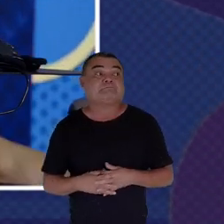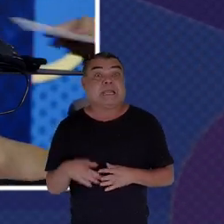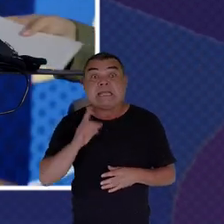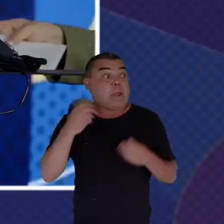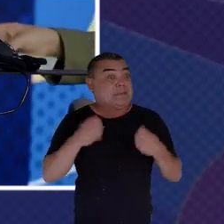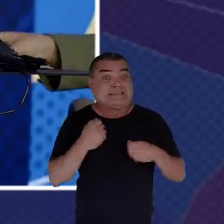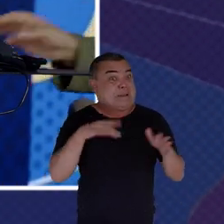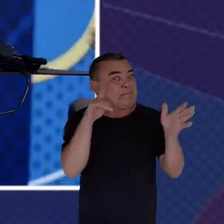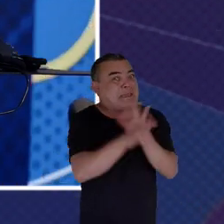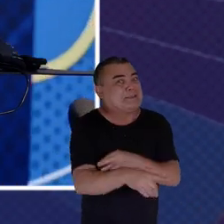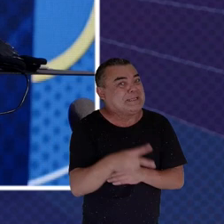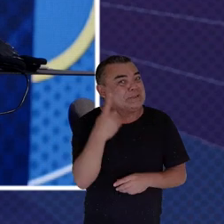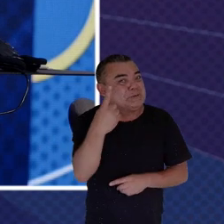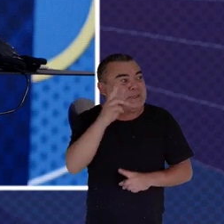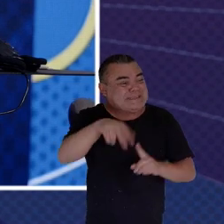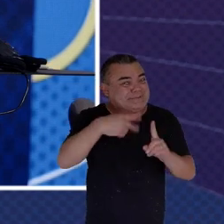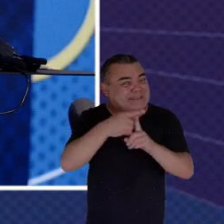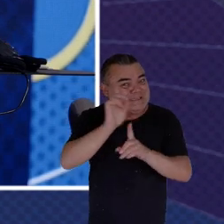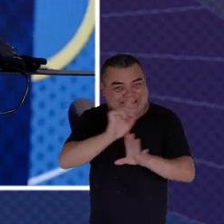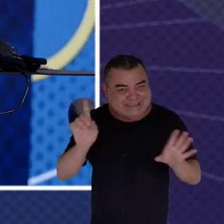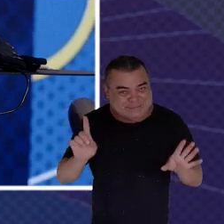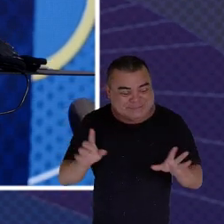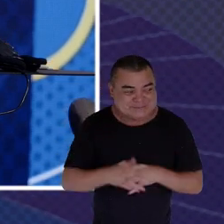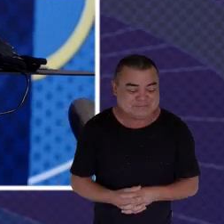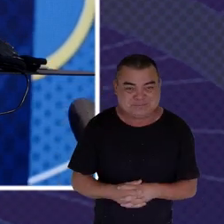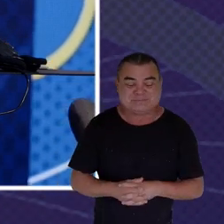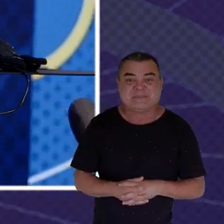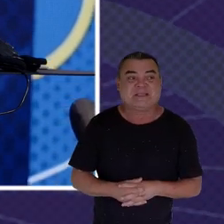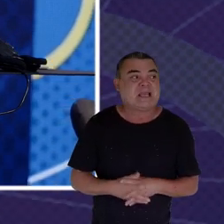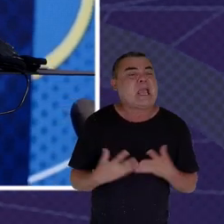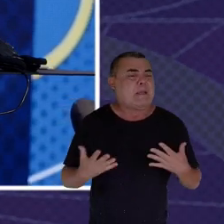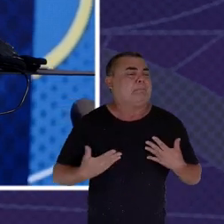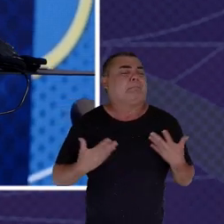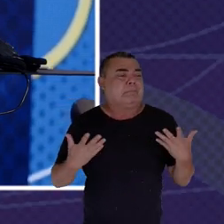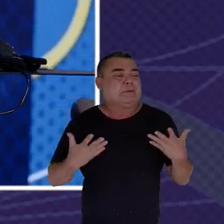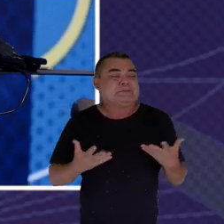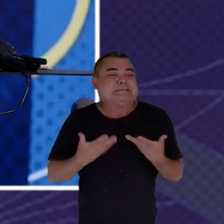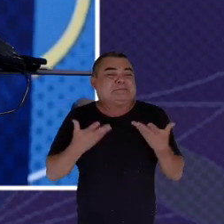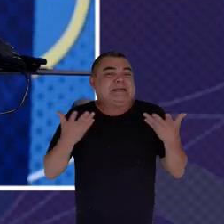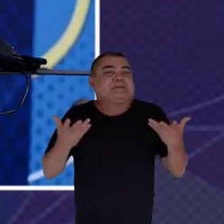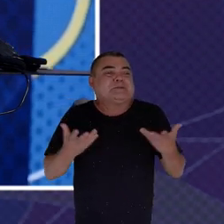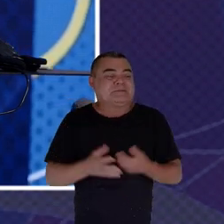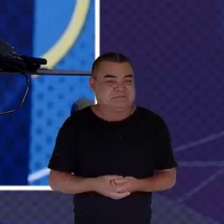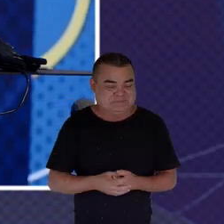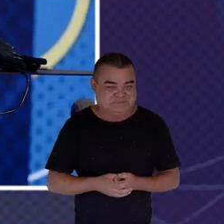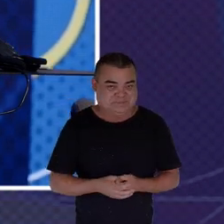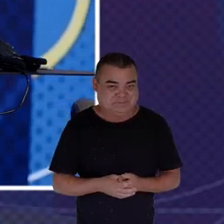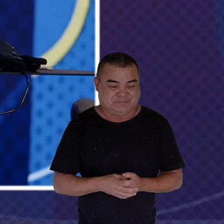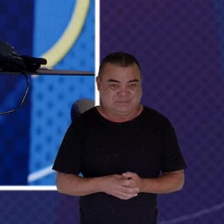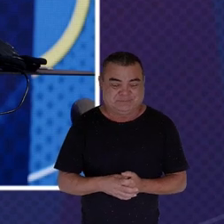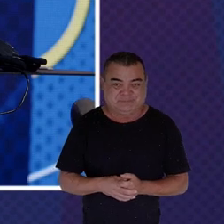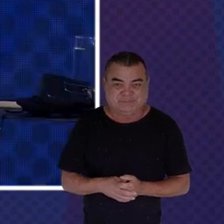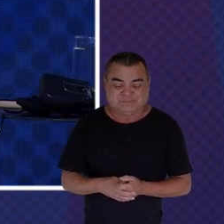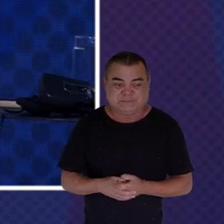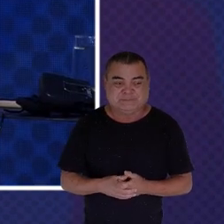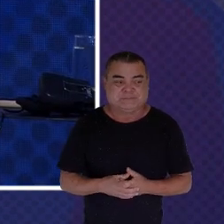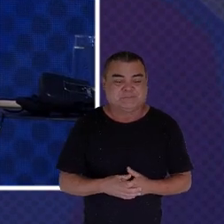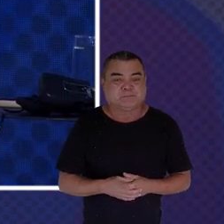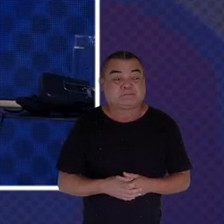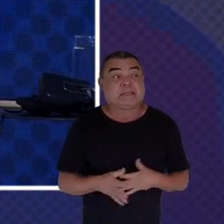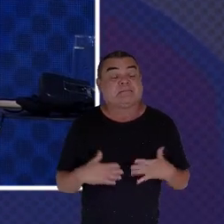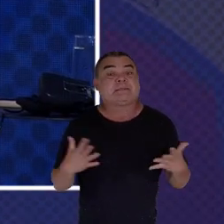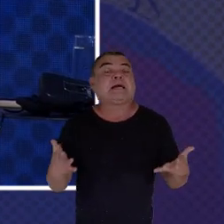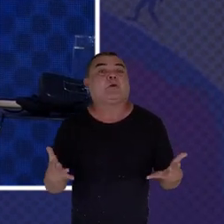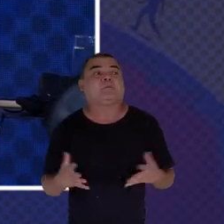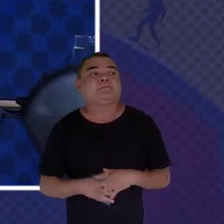Thank you so much So inspiring So after that we go We are flying to